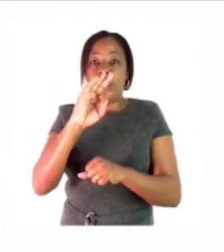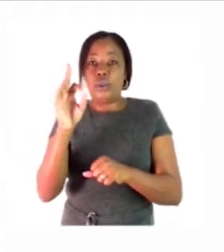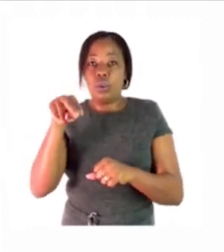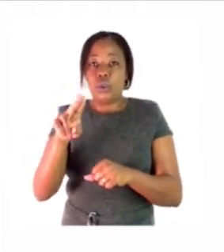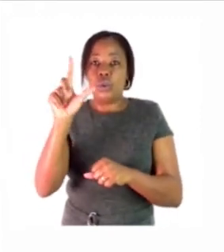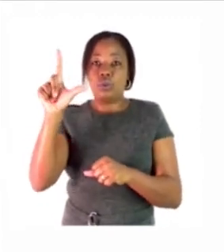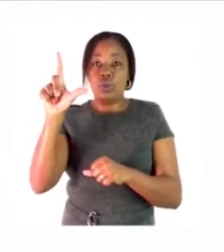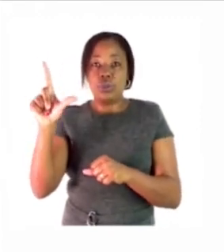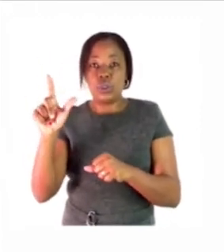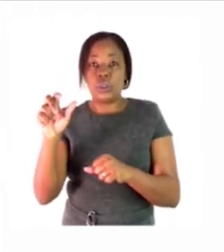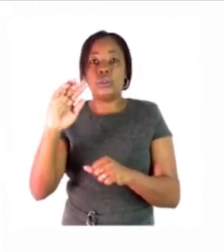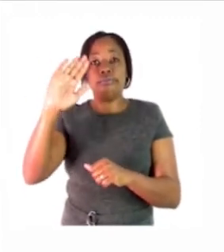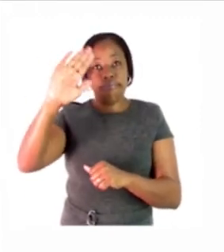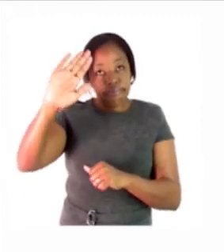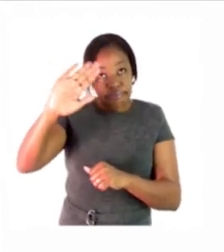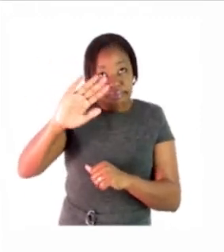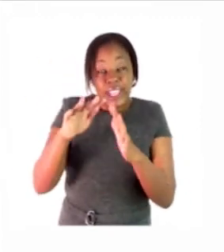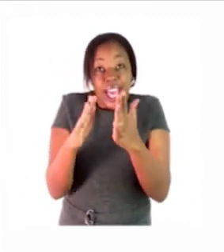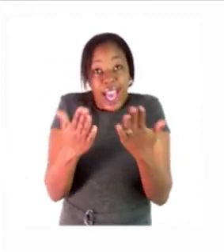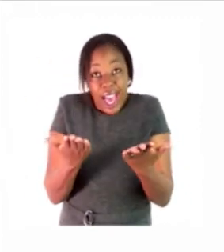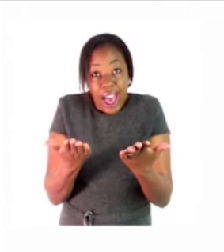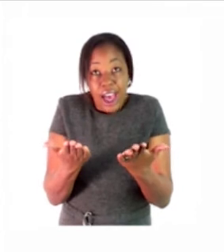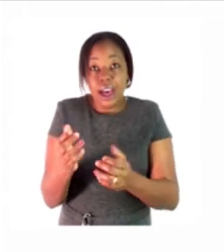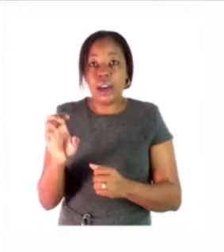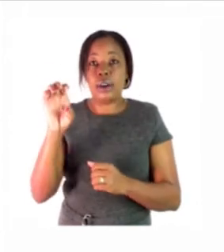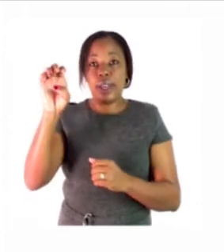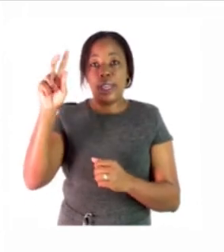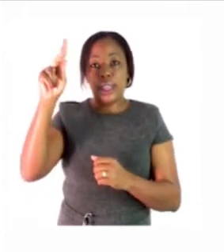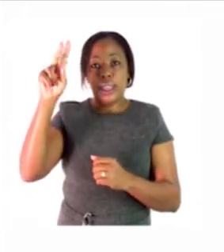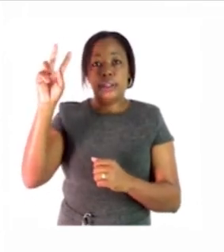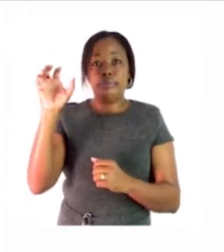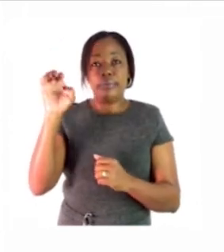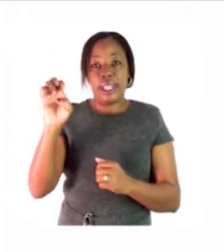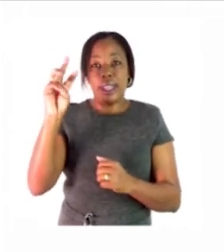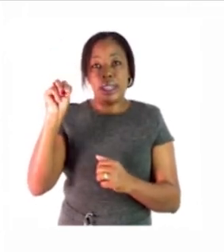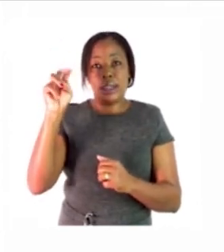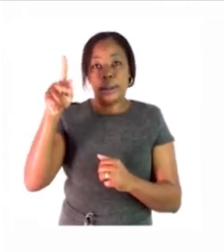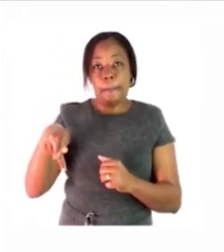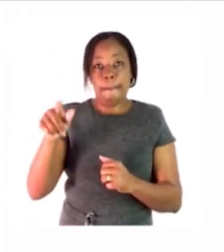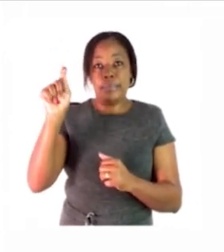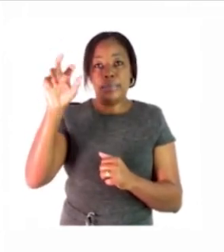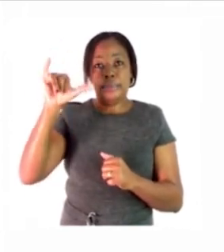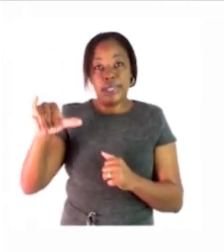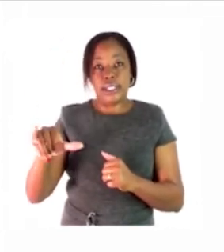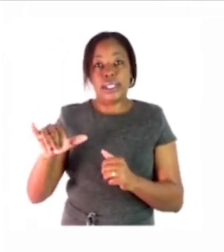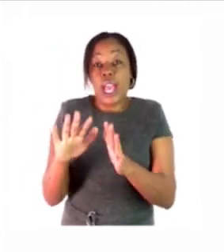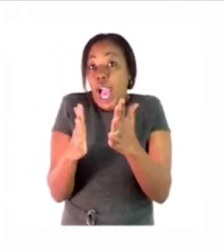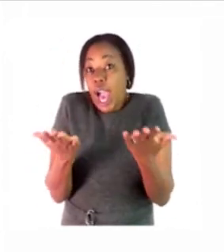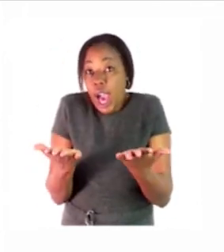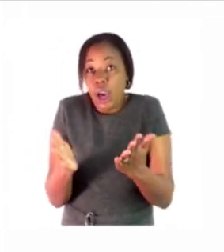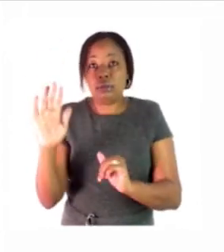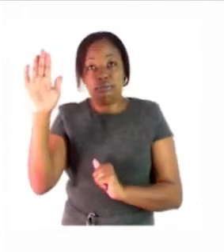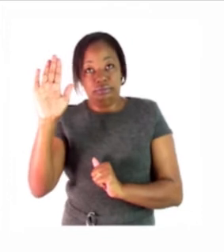and the third one is empty up to where are you going to draw so do the rest to show where the amount